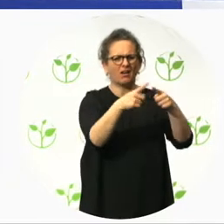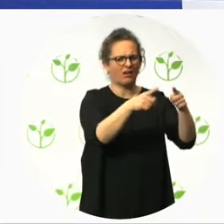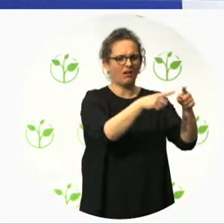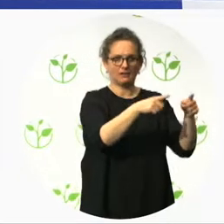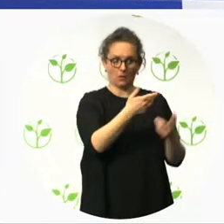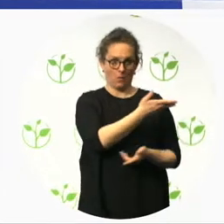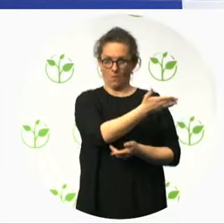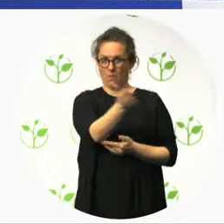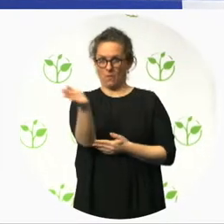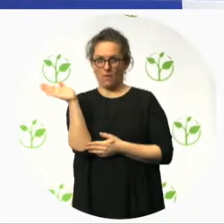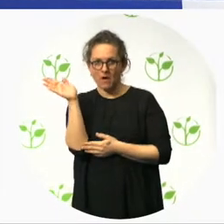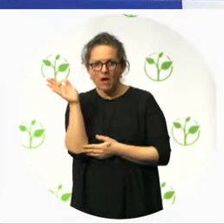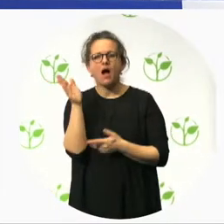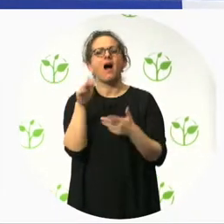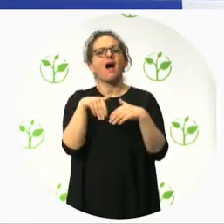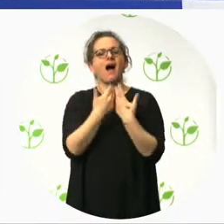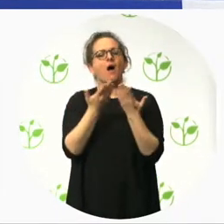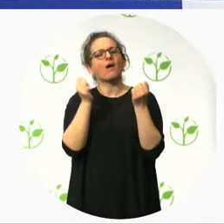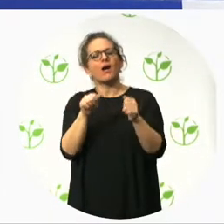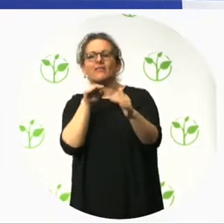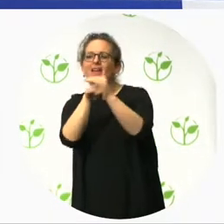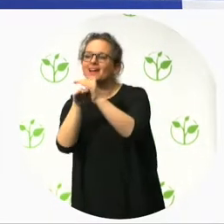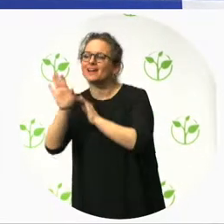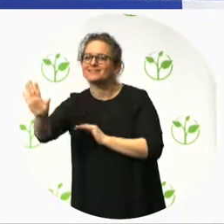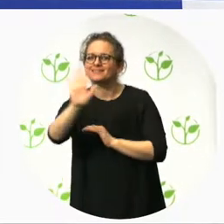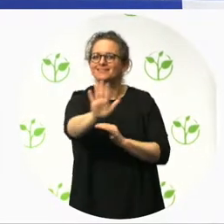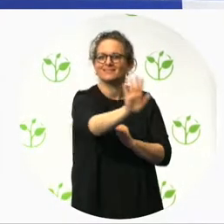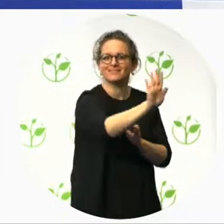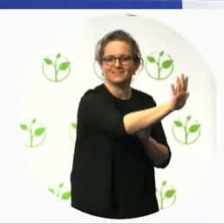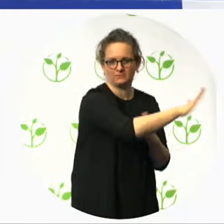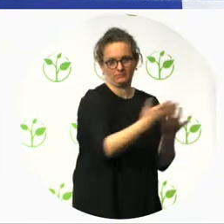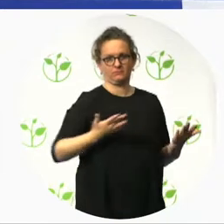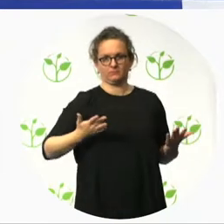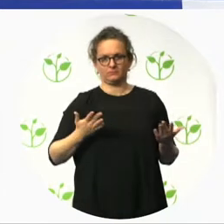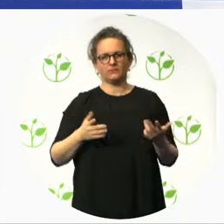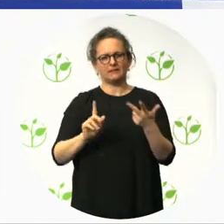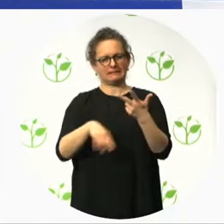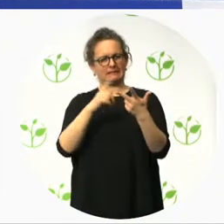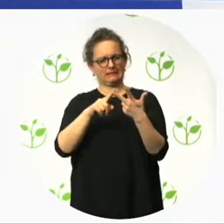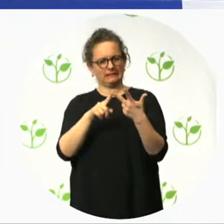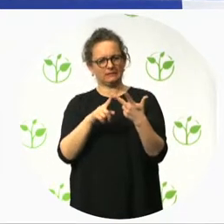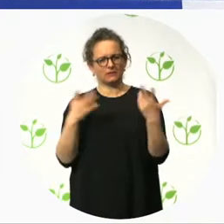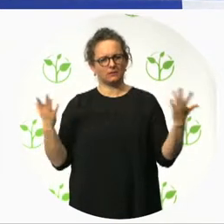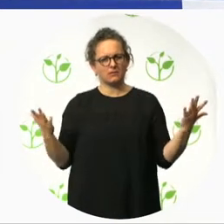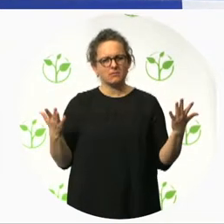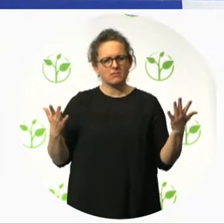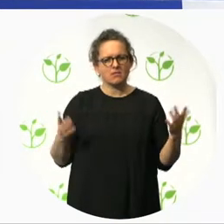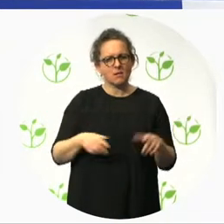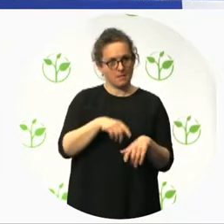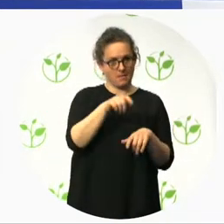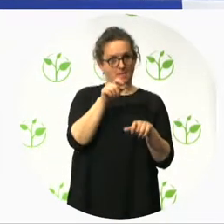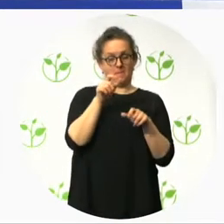the question if the staff is trained, and an accessible cash desk.